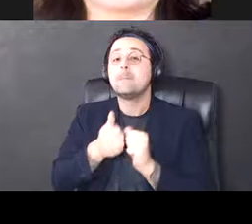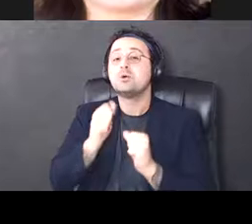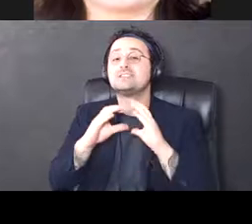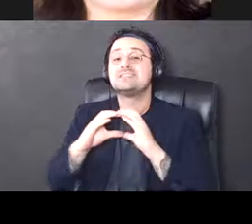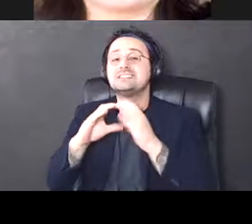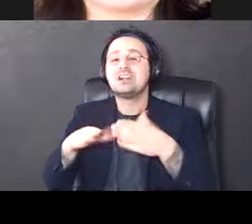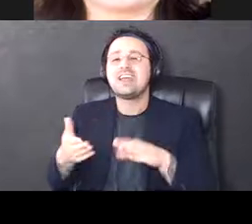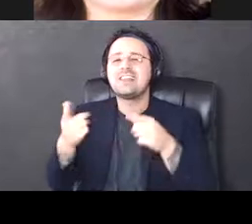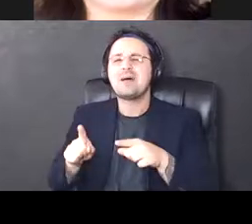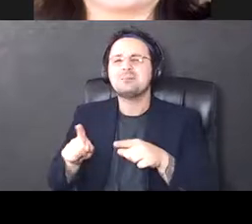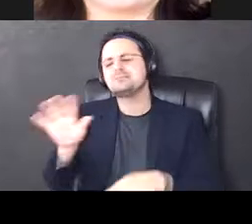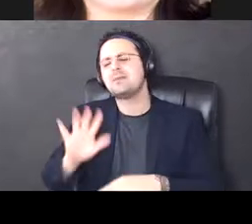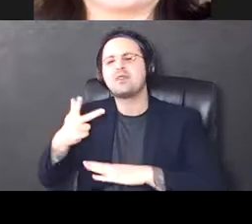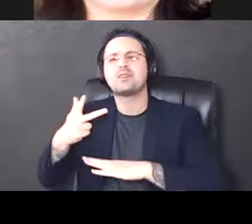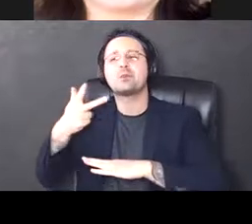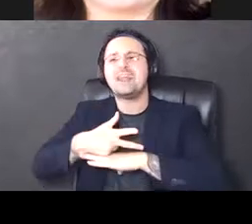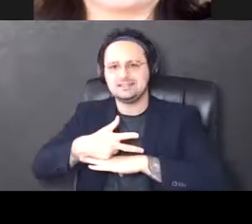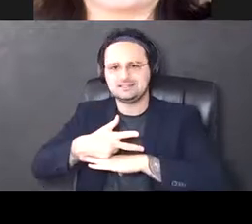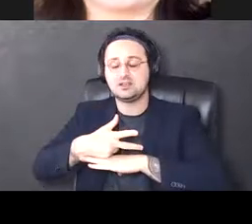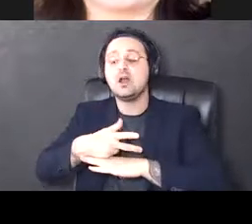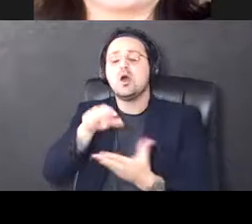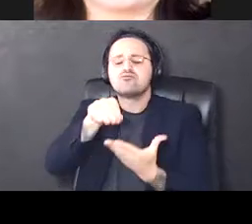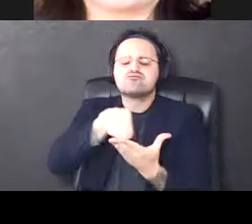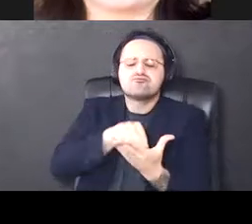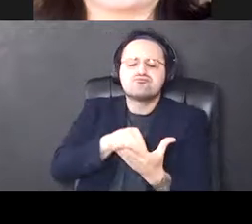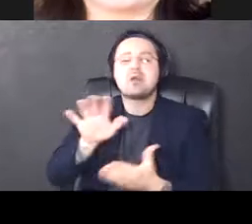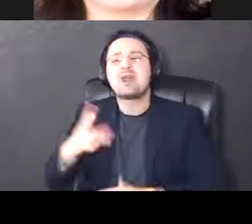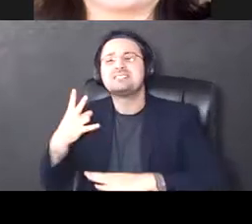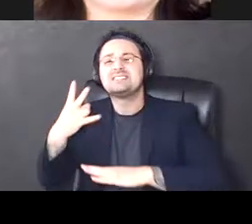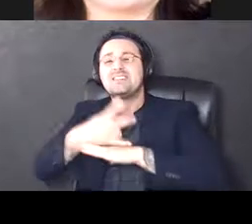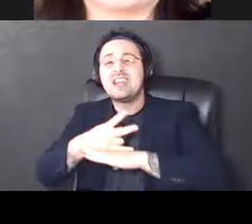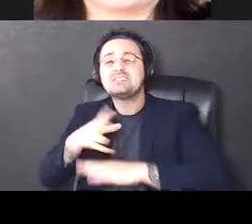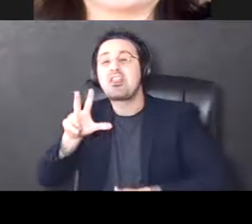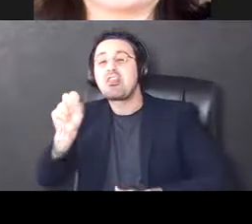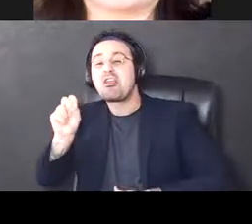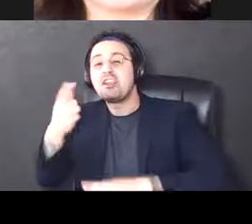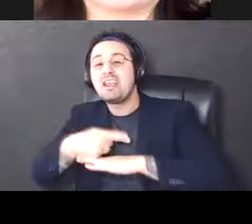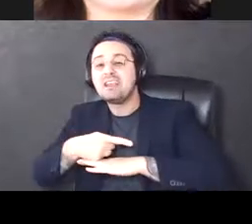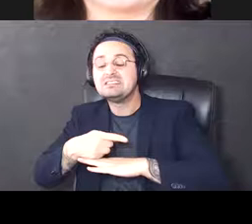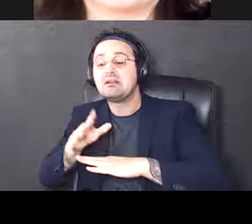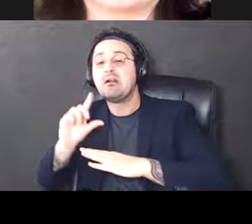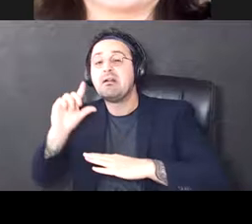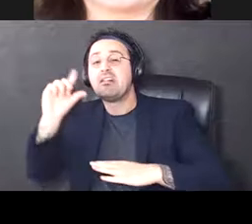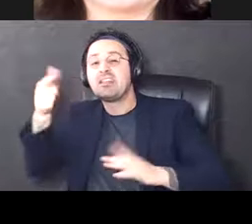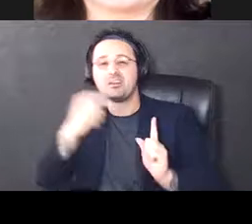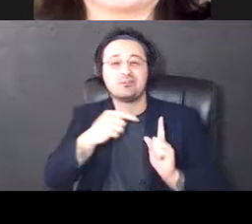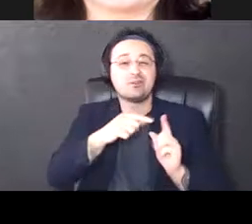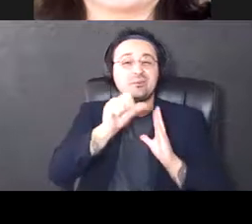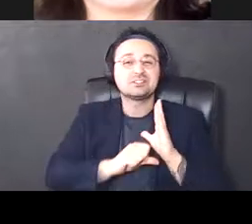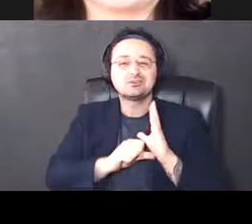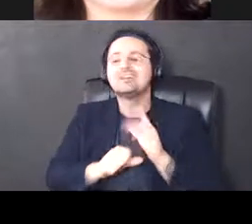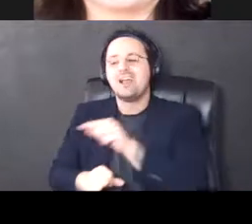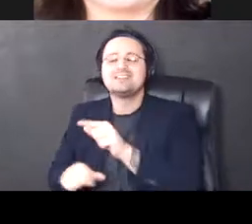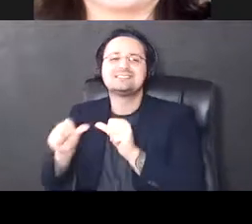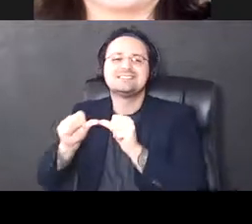done in about three days. So once we're recording at seven or 30 days after the injury, we really are recording what is the sort of stable